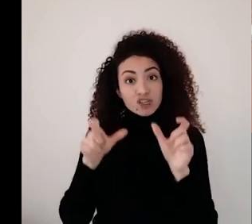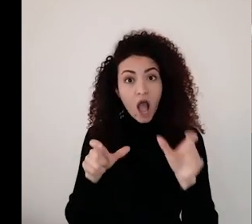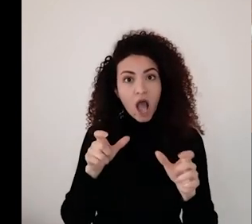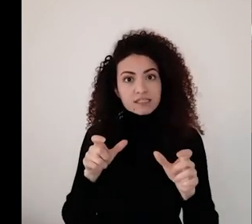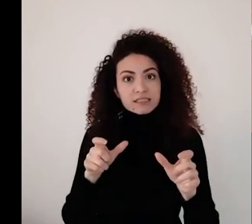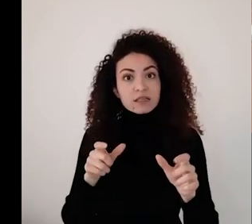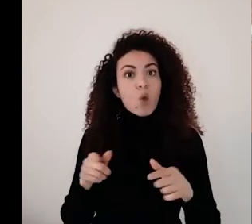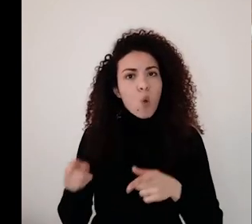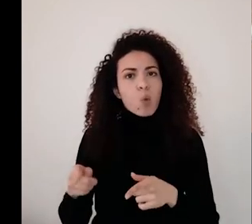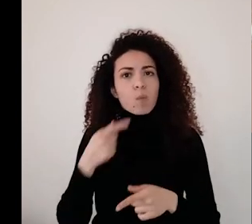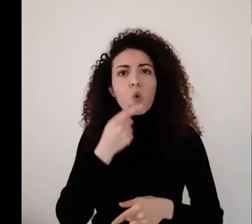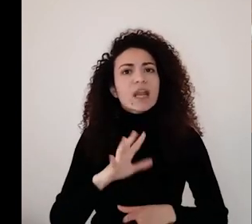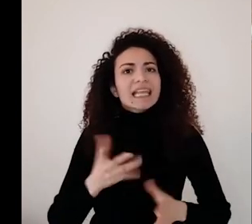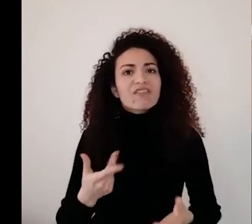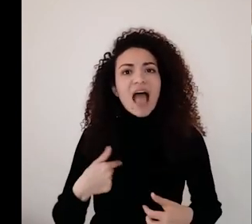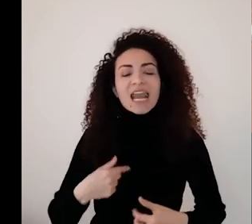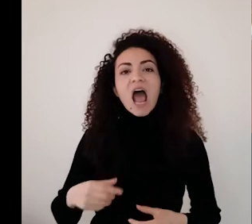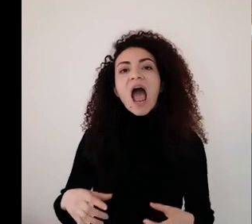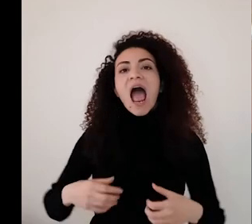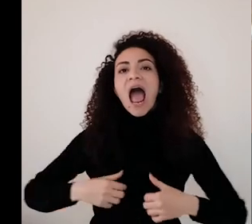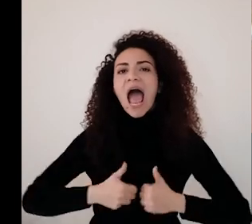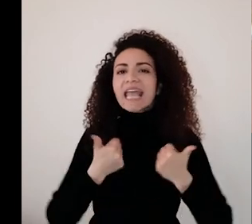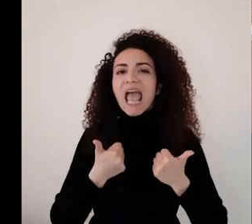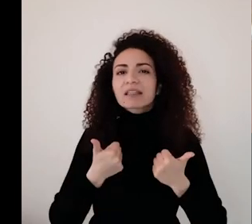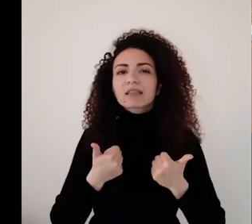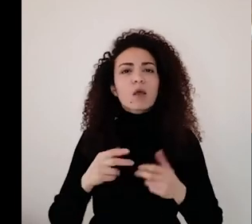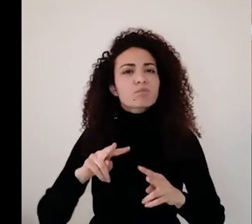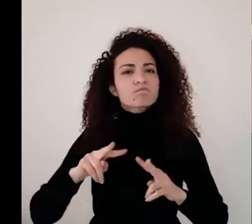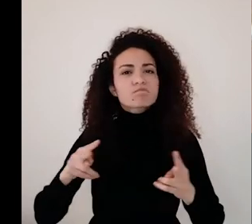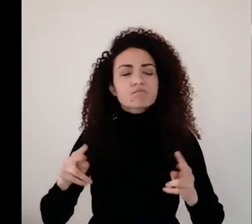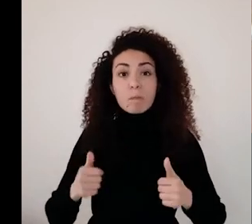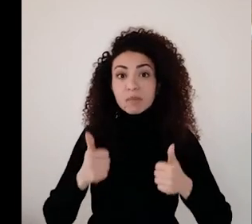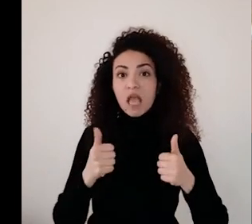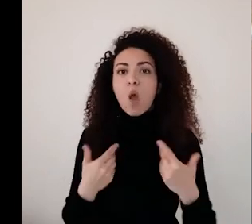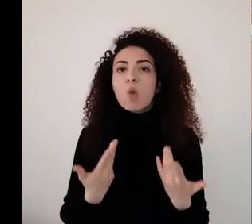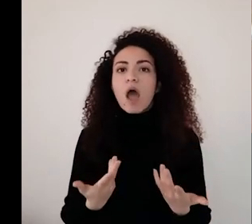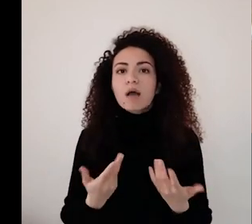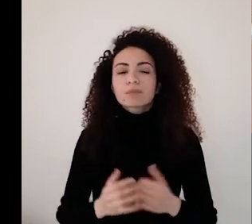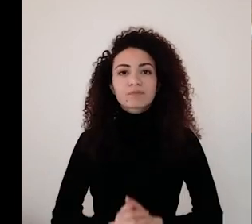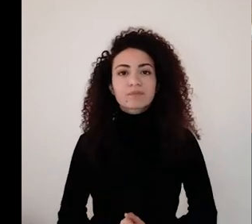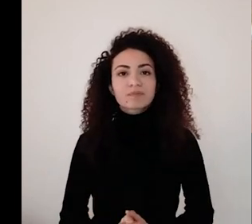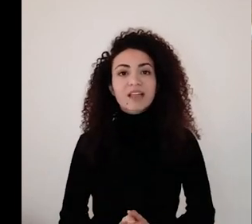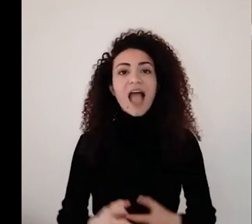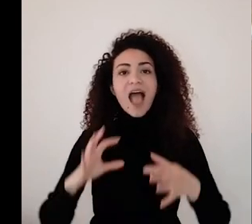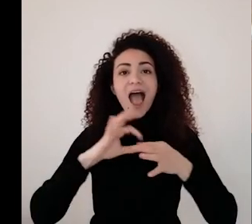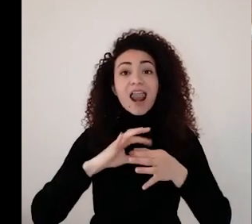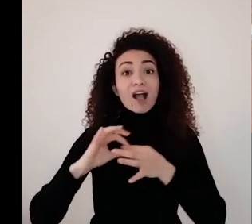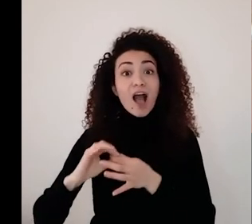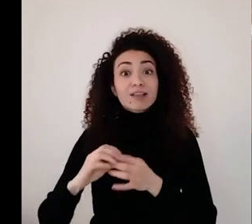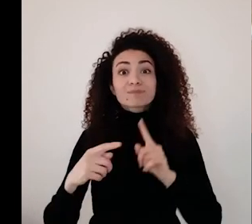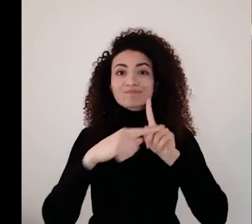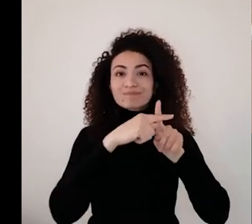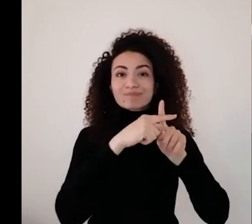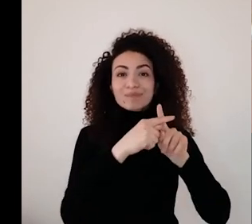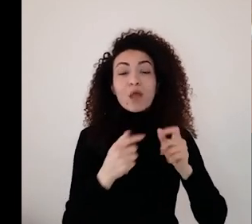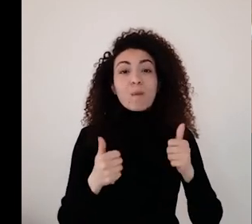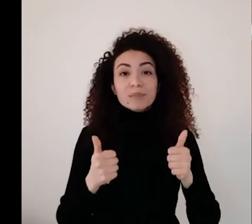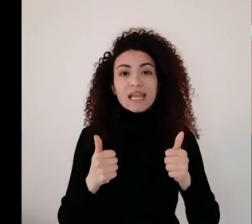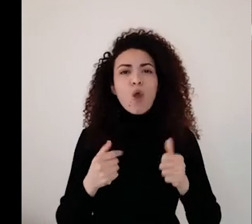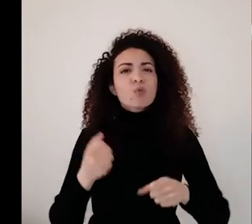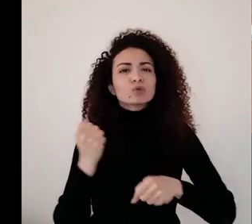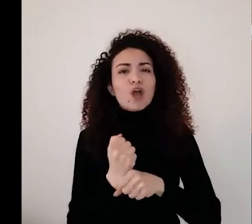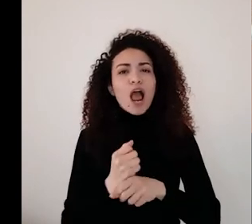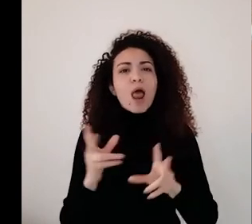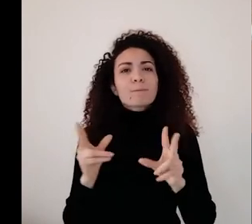the quality of the relationships that you have. And I know for me, having positive relationships and having the honor of